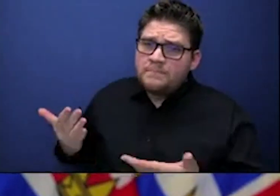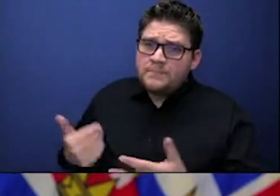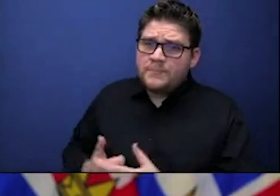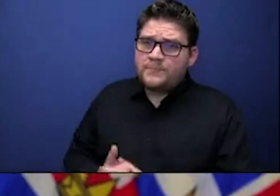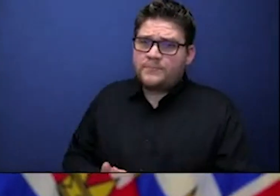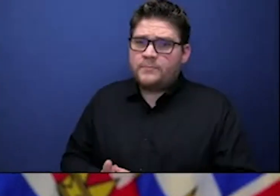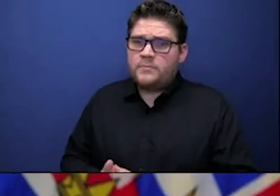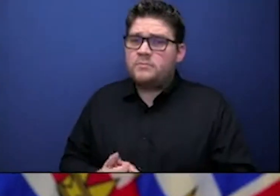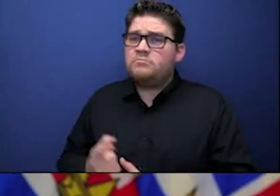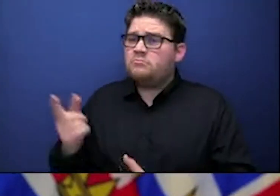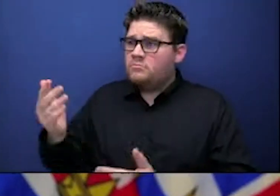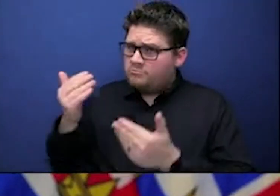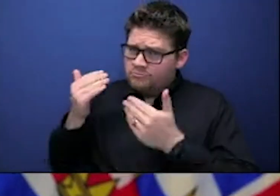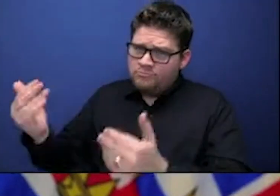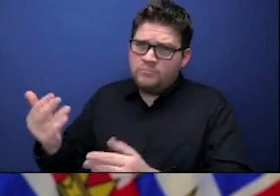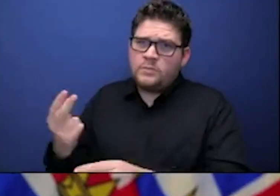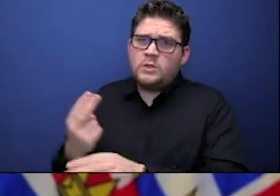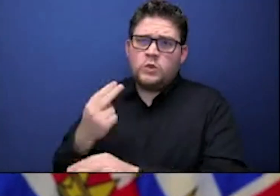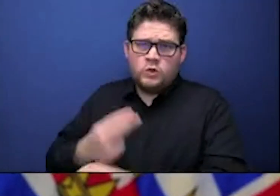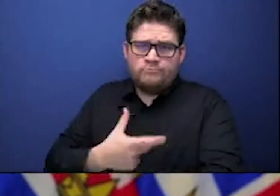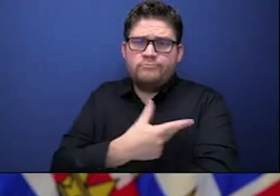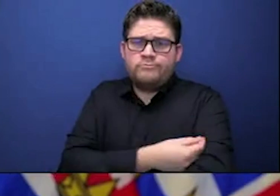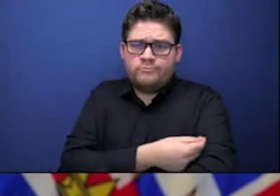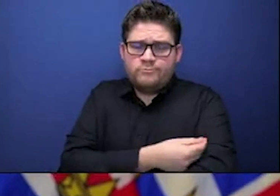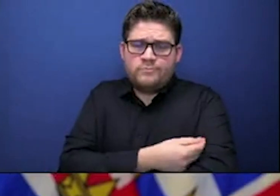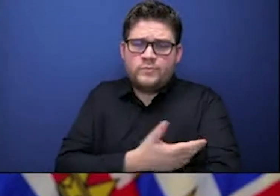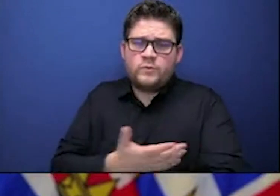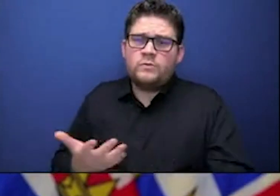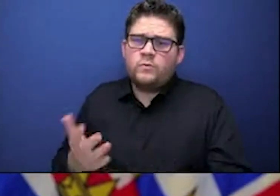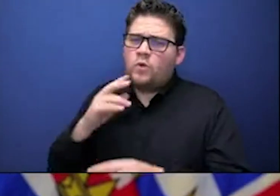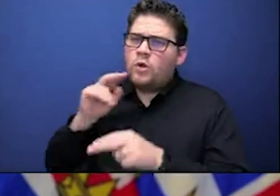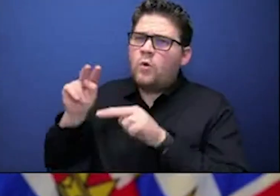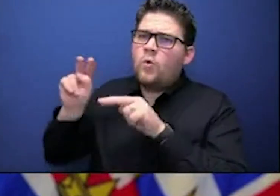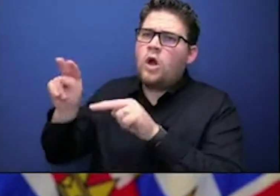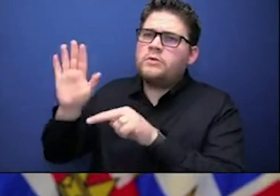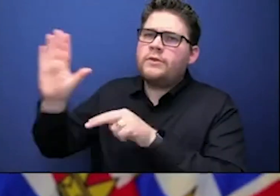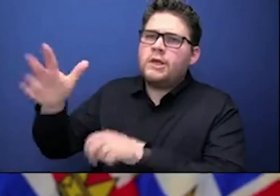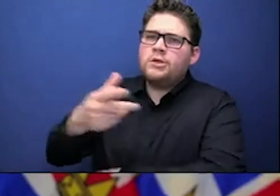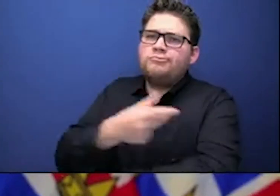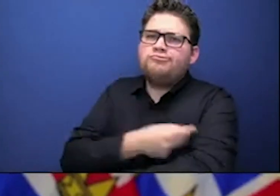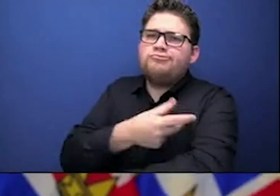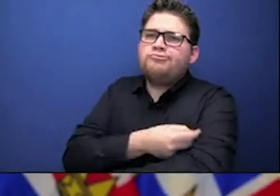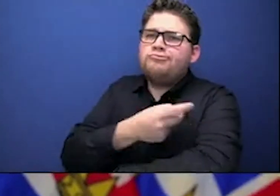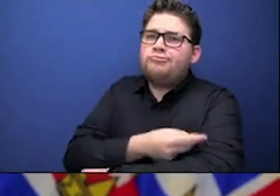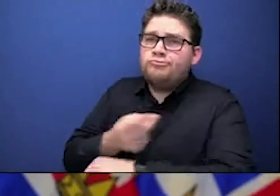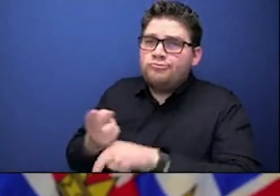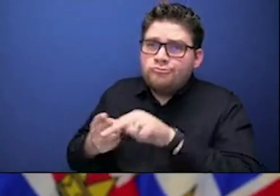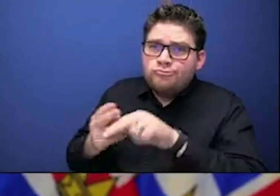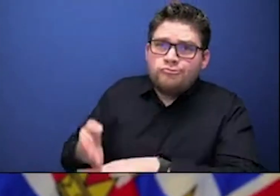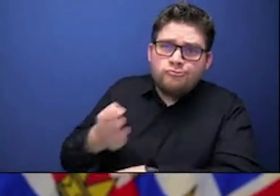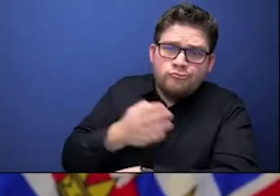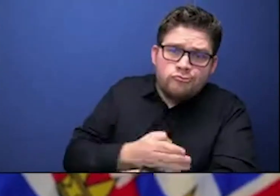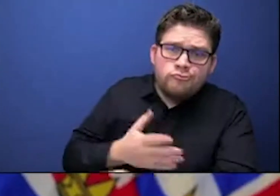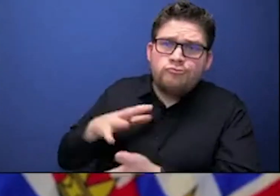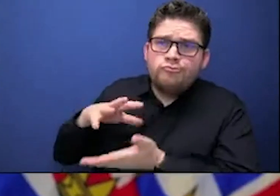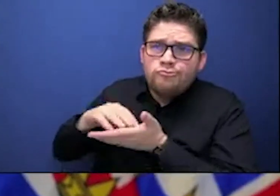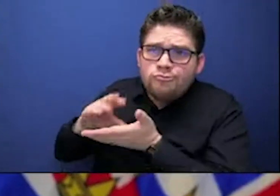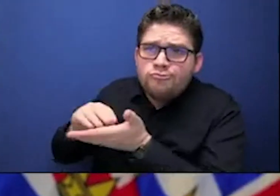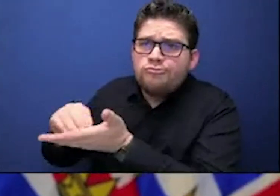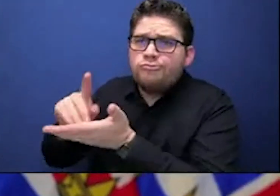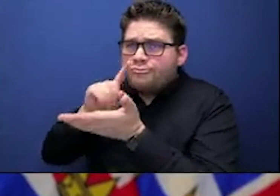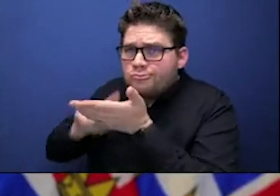they're using it as well in older people. So this is something we'll continue to watch. I know there's data being discussed even today